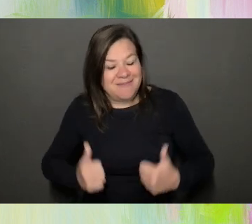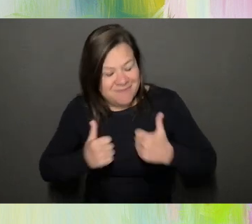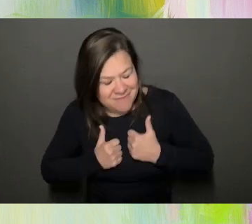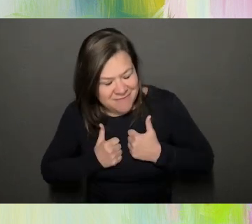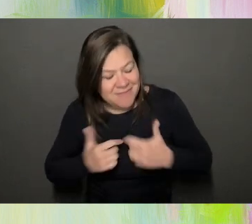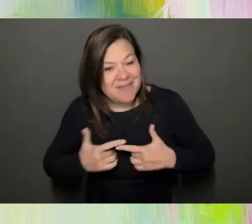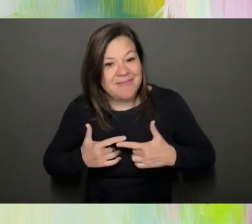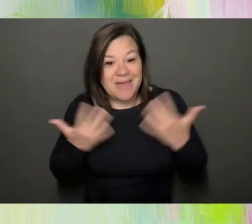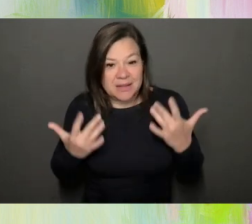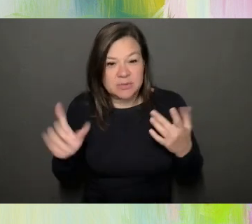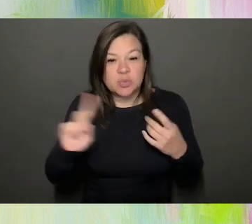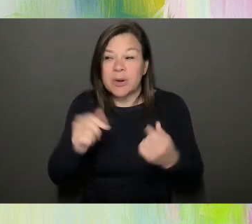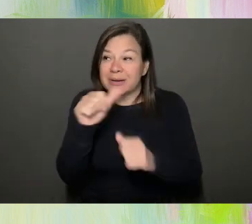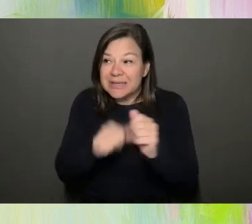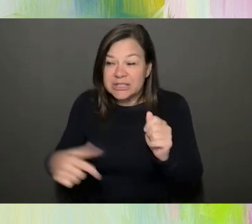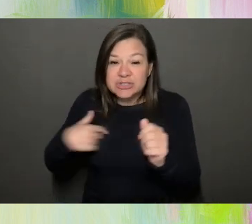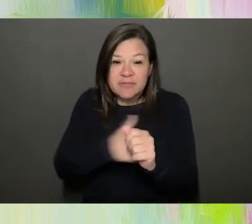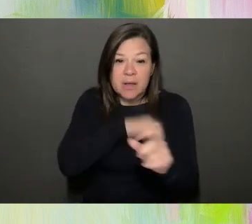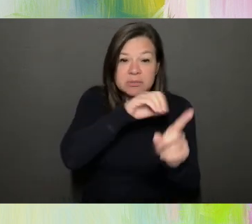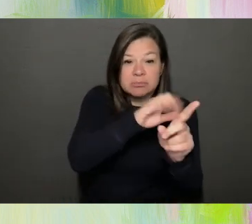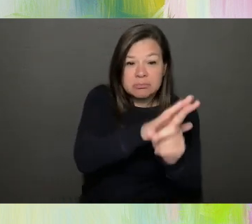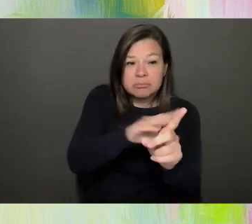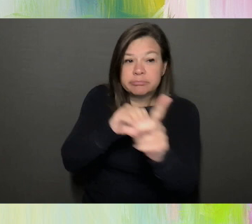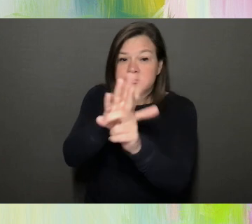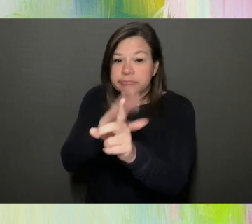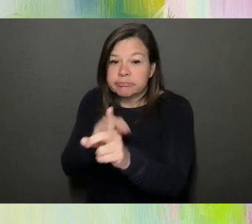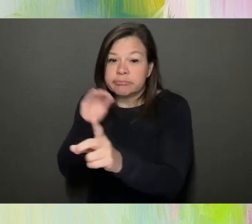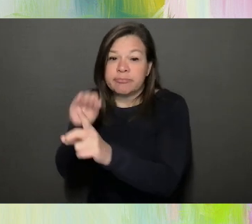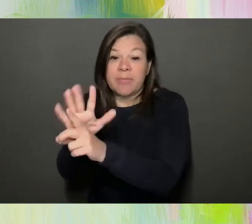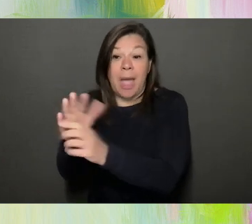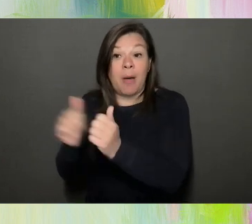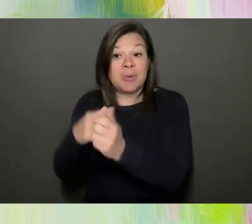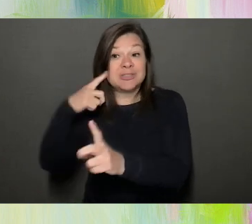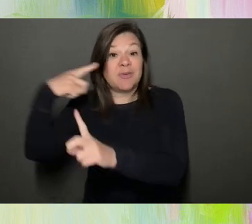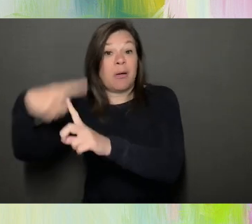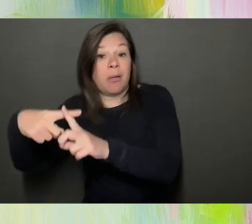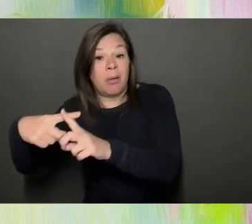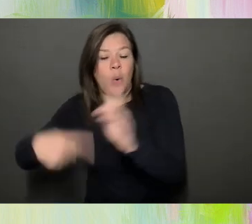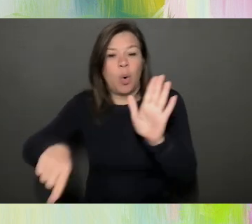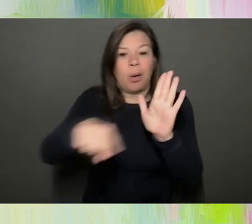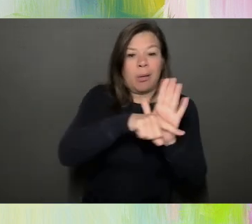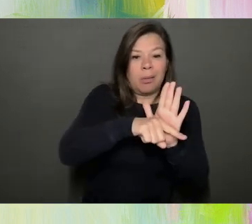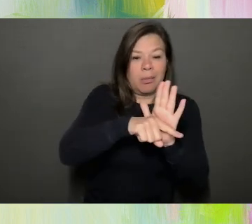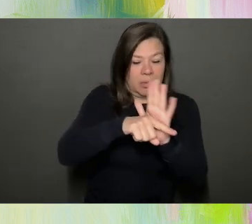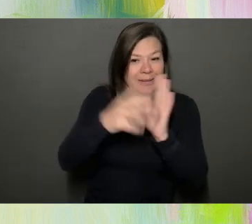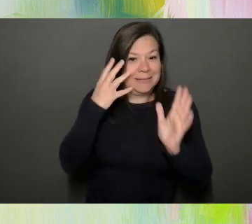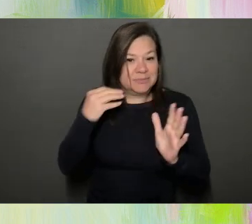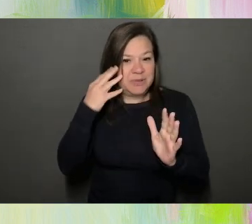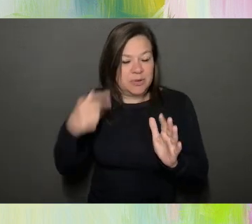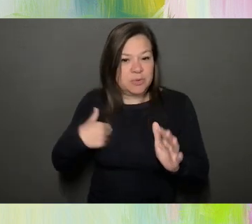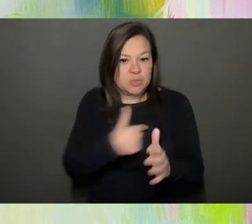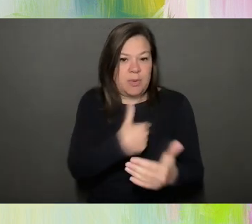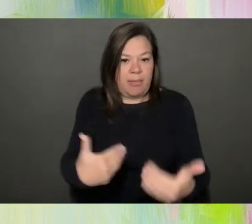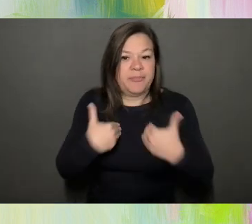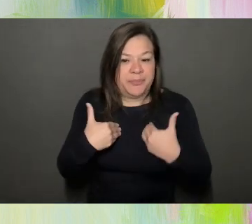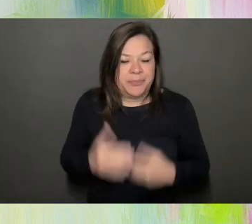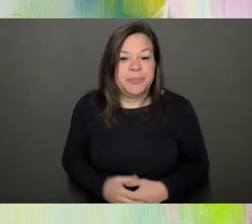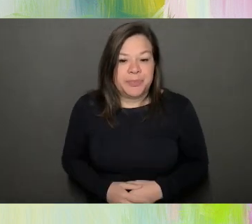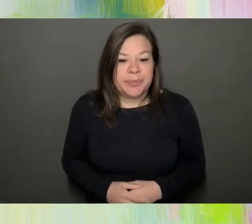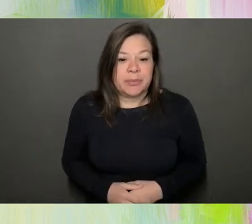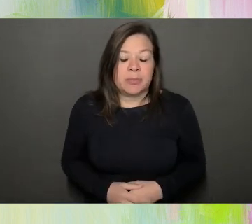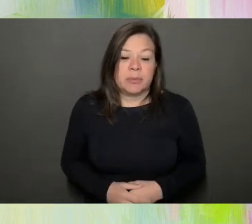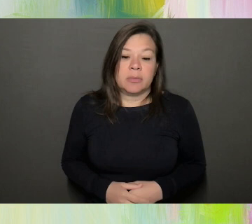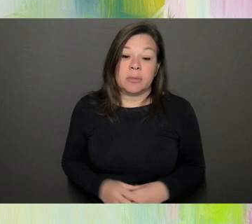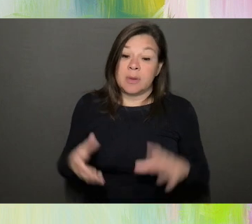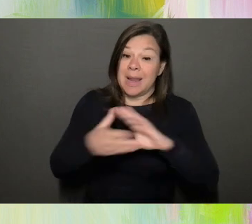of us exposes how much of a good or a bad time we go through in all of this. To narrate the story